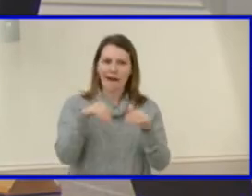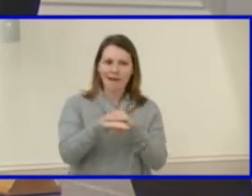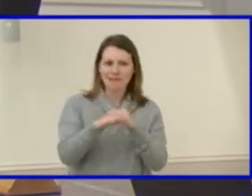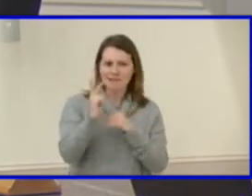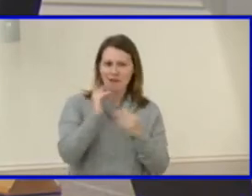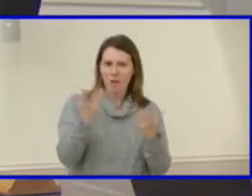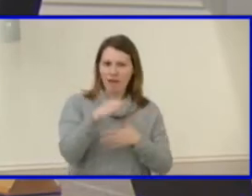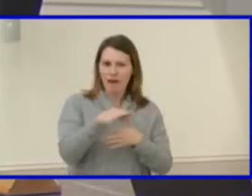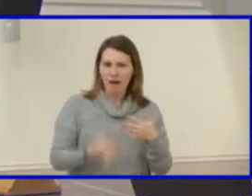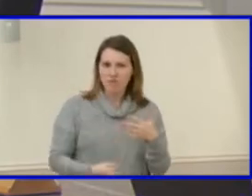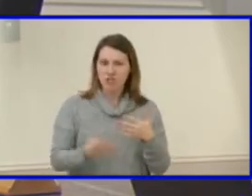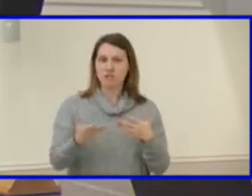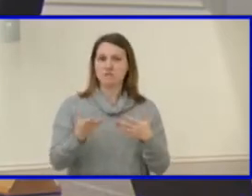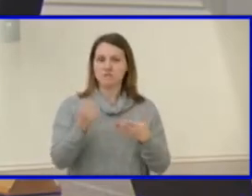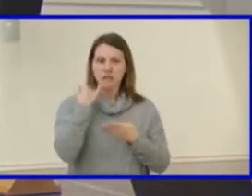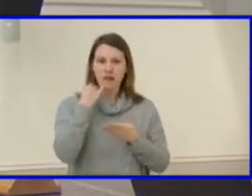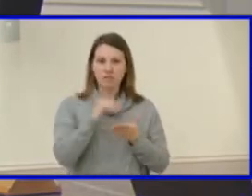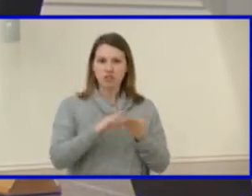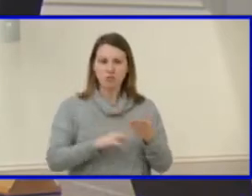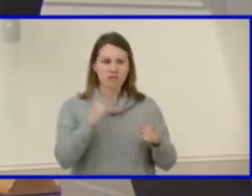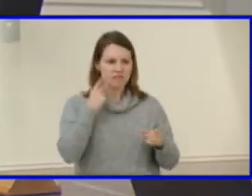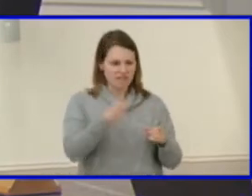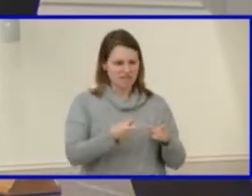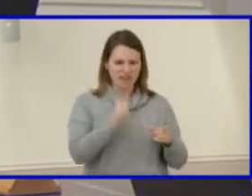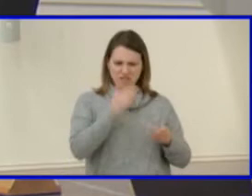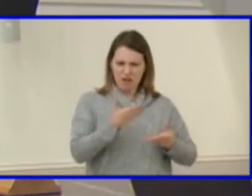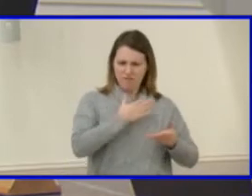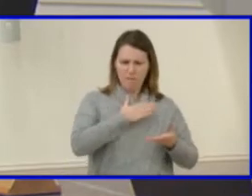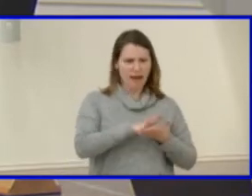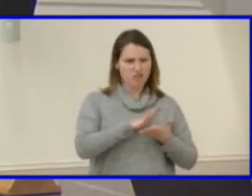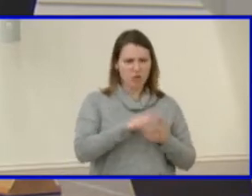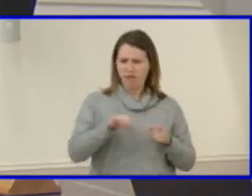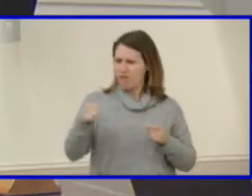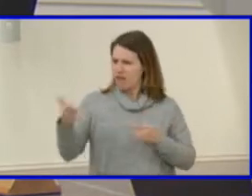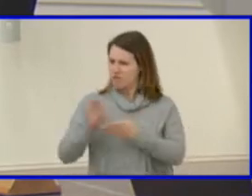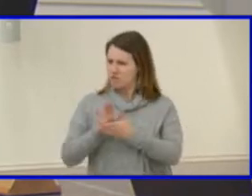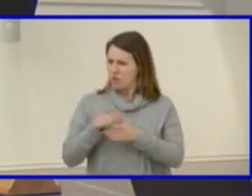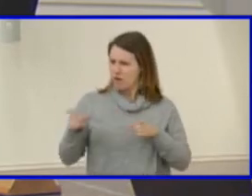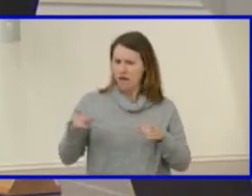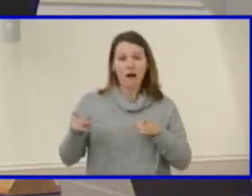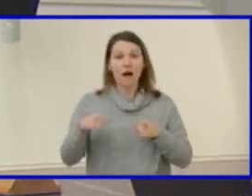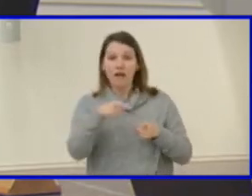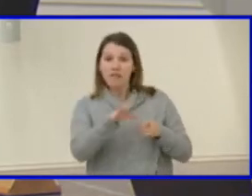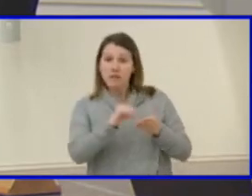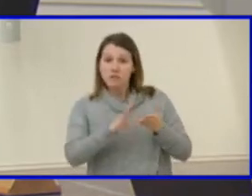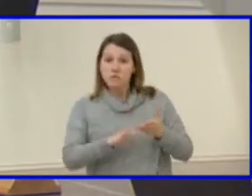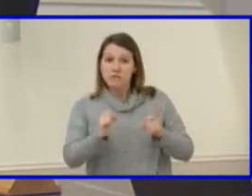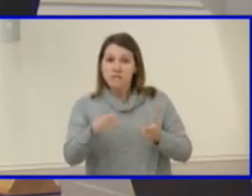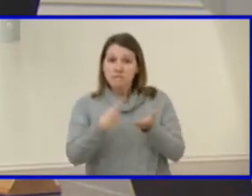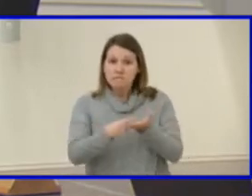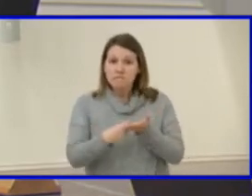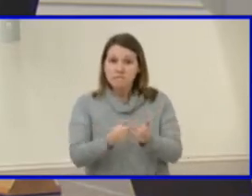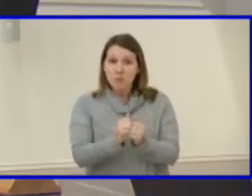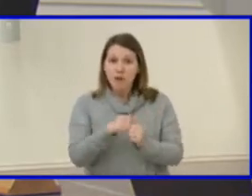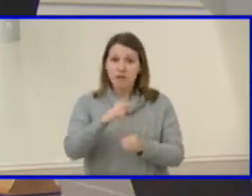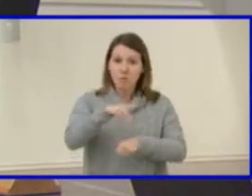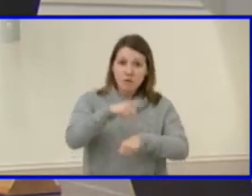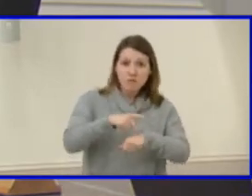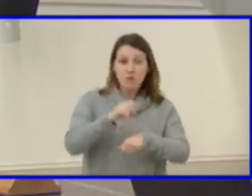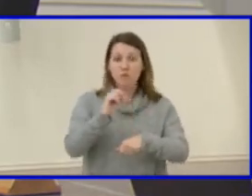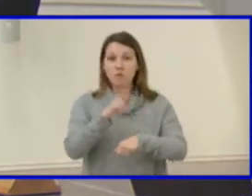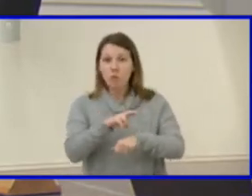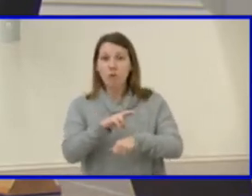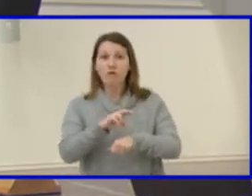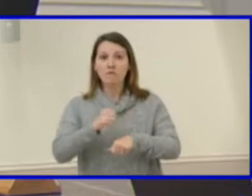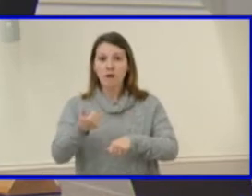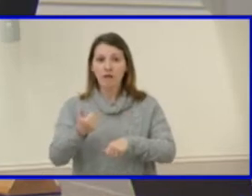like there's a gap at their school that they would like offered, they can have that conversation with their principal or their department chair. And now with our virtual